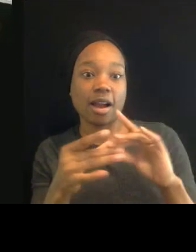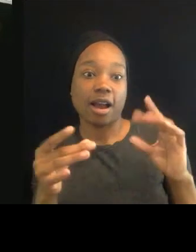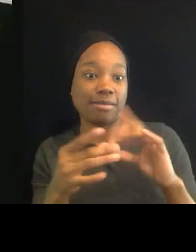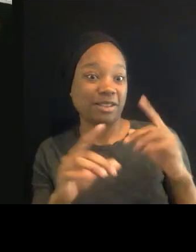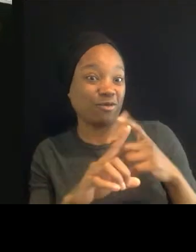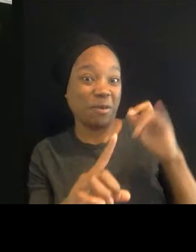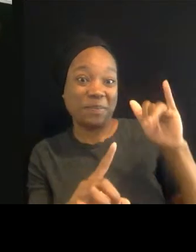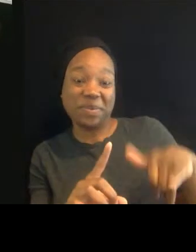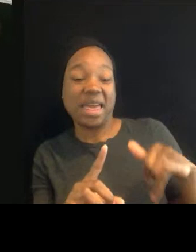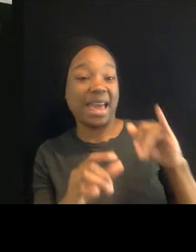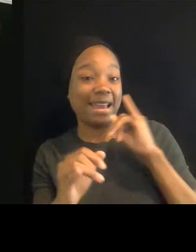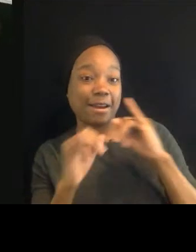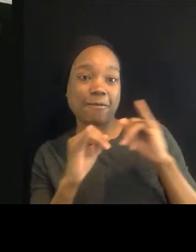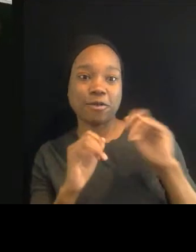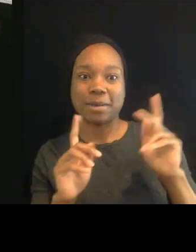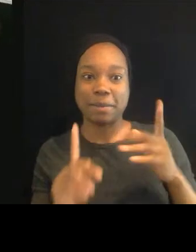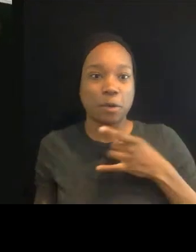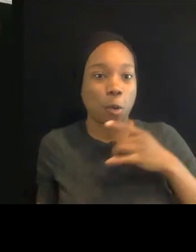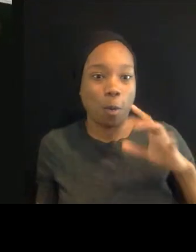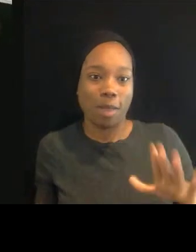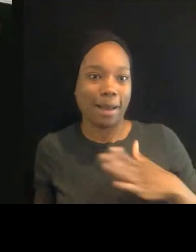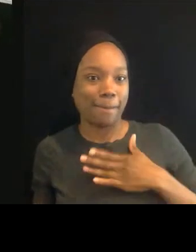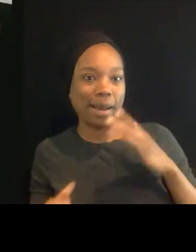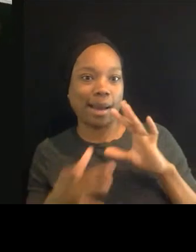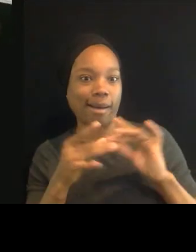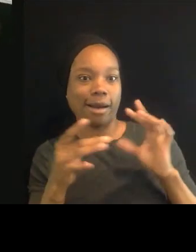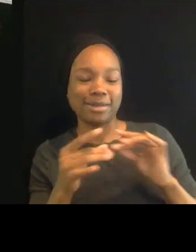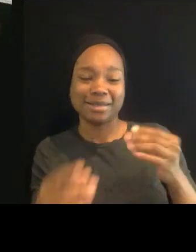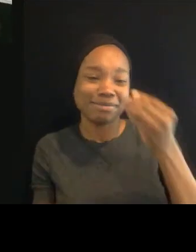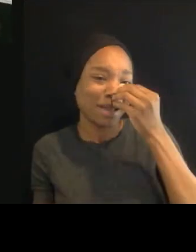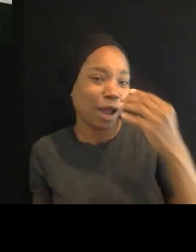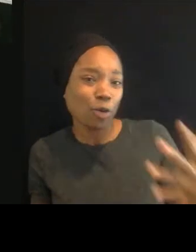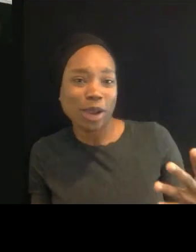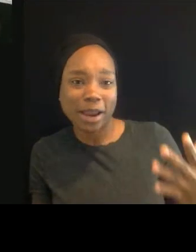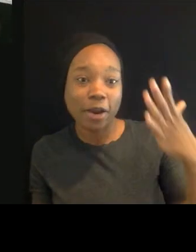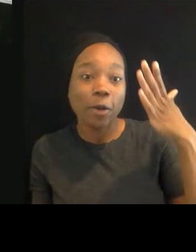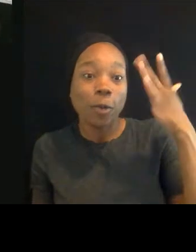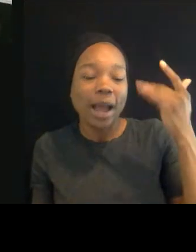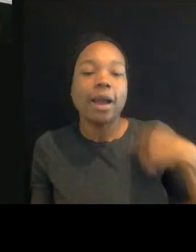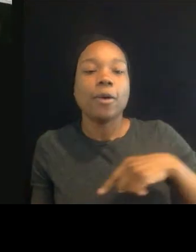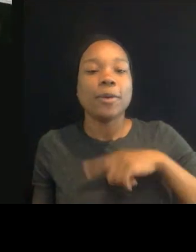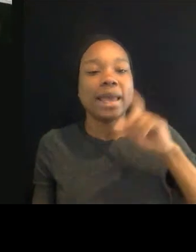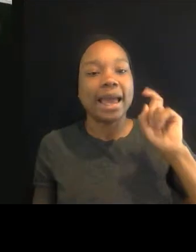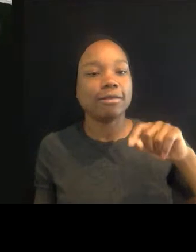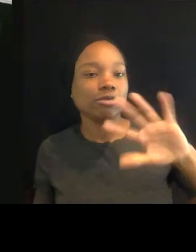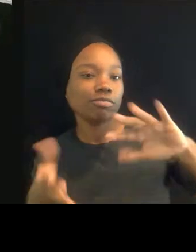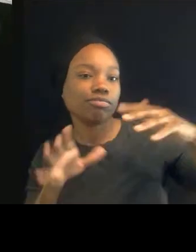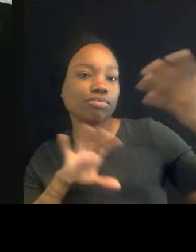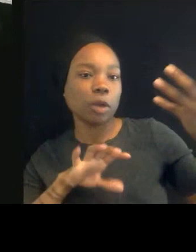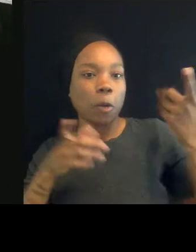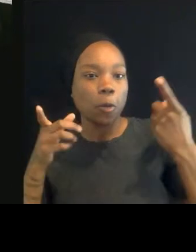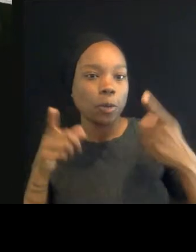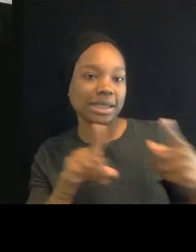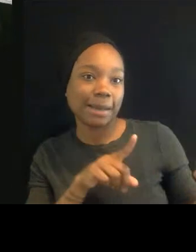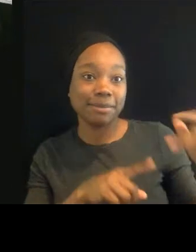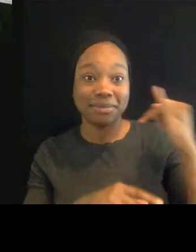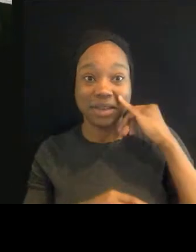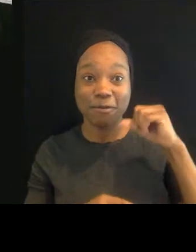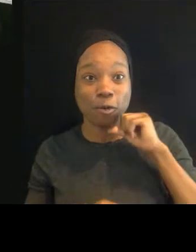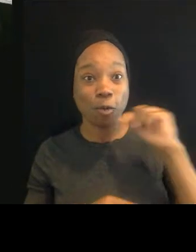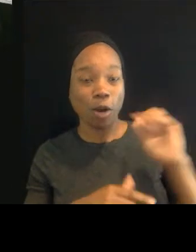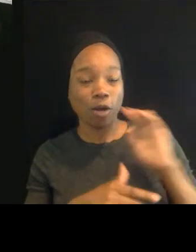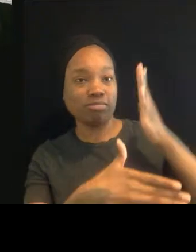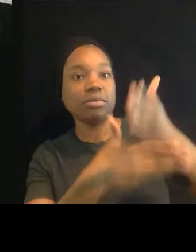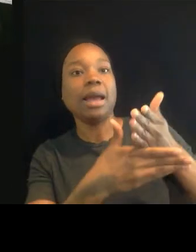I don't care. Because again, we have to upset what's going on, or we're not going to make any change. So anything